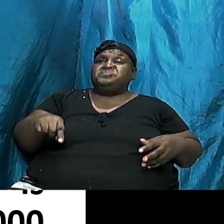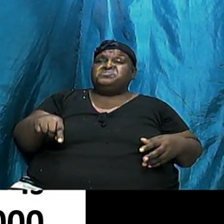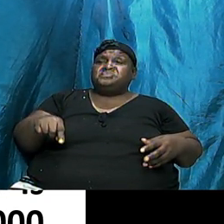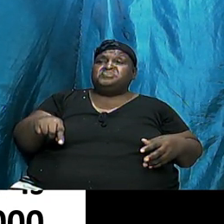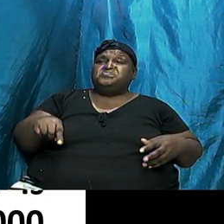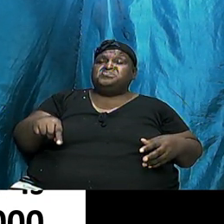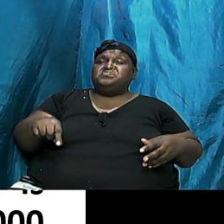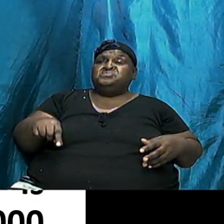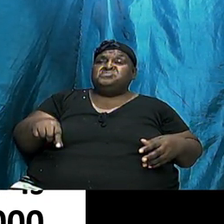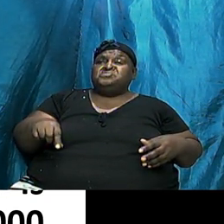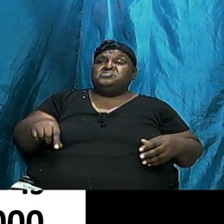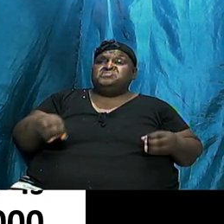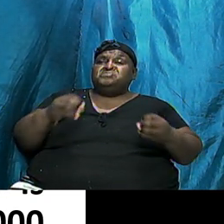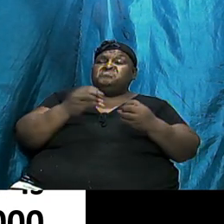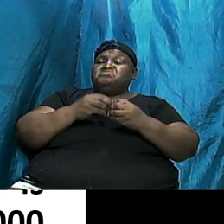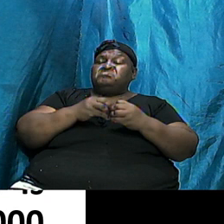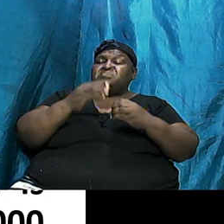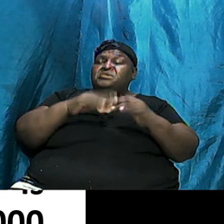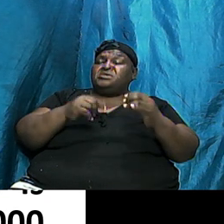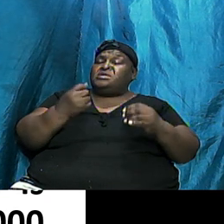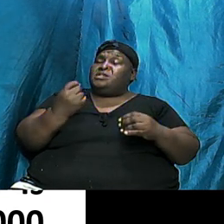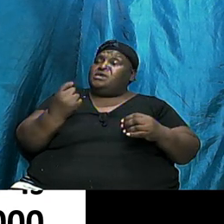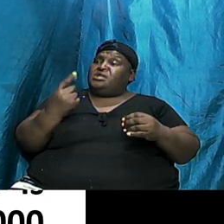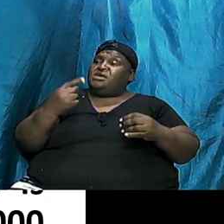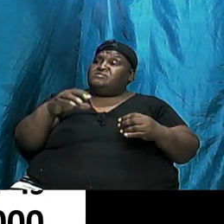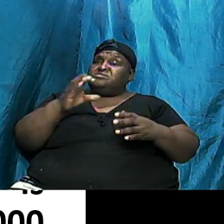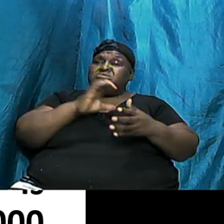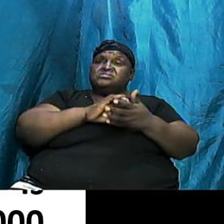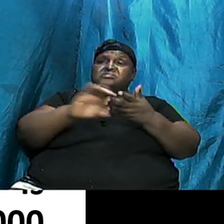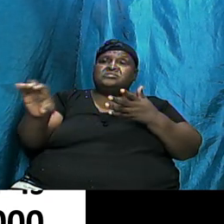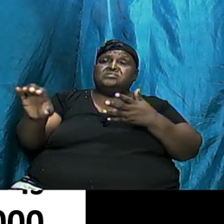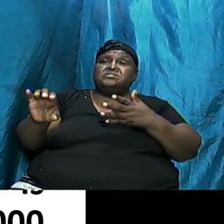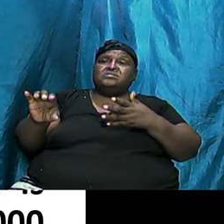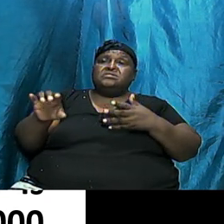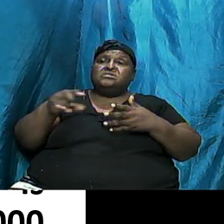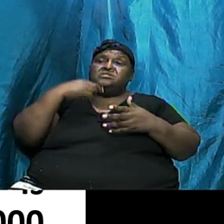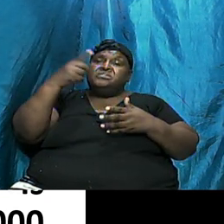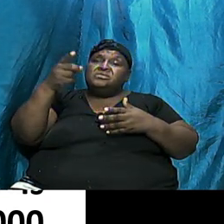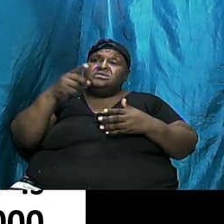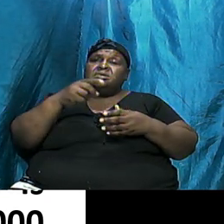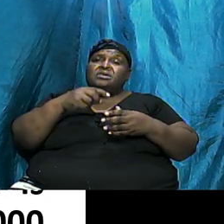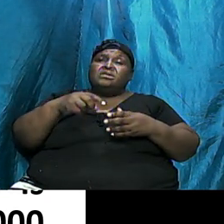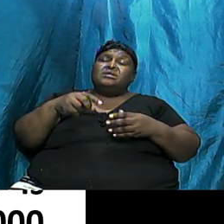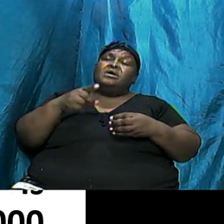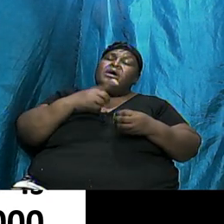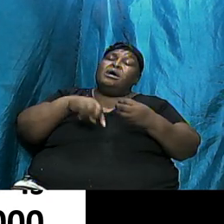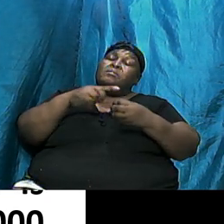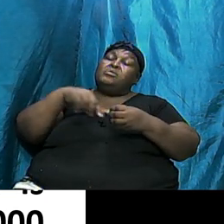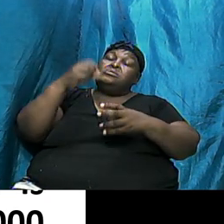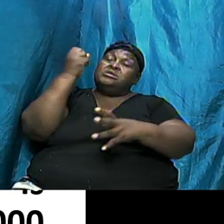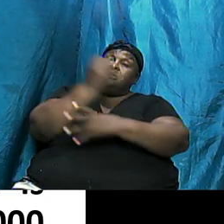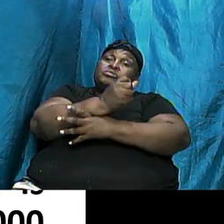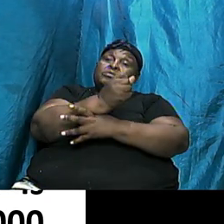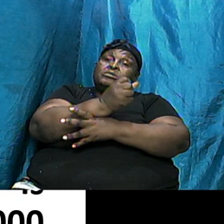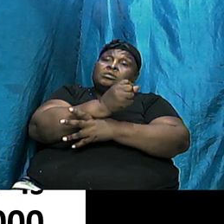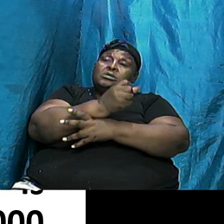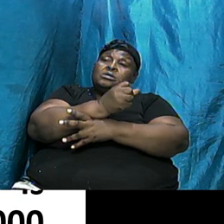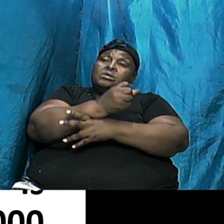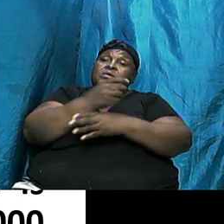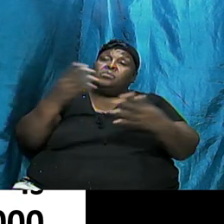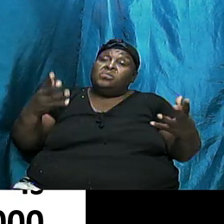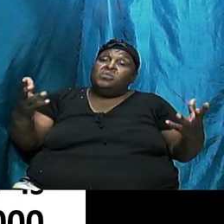Just a Little More Than 11 Chapters Is Speaking Solely About Abraham And What He